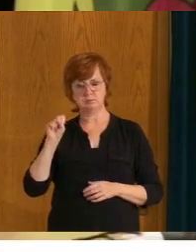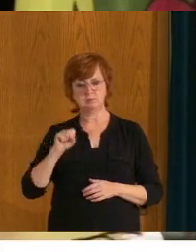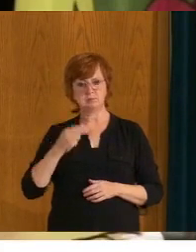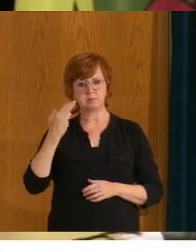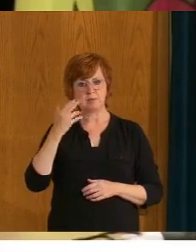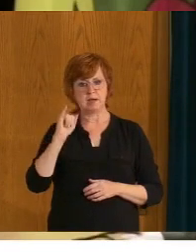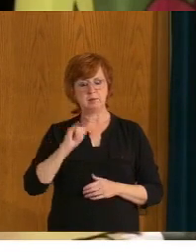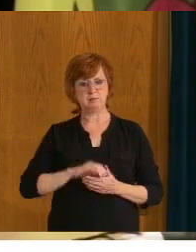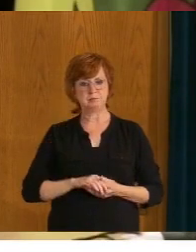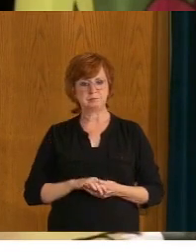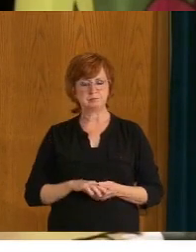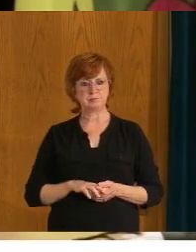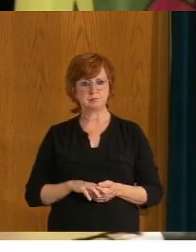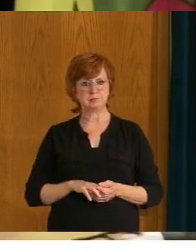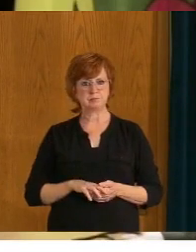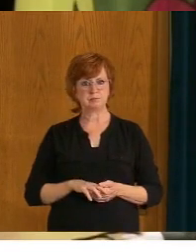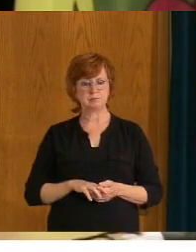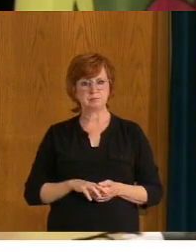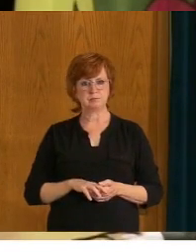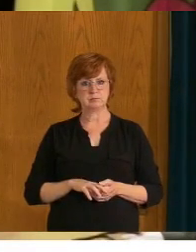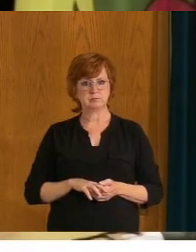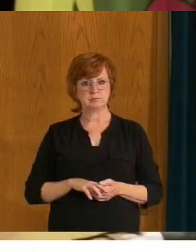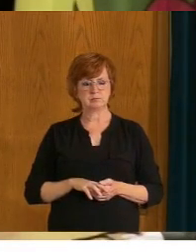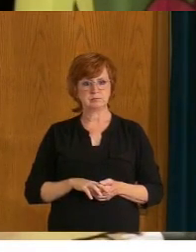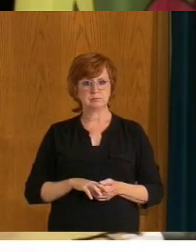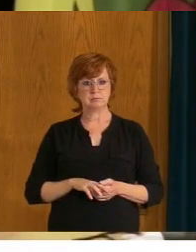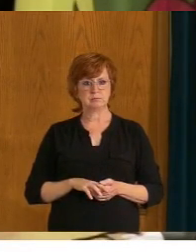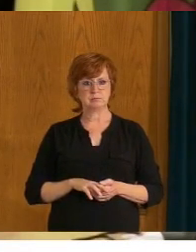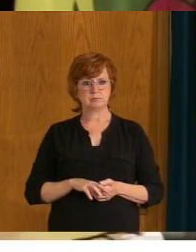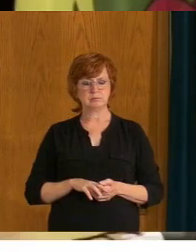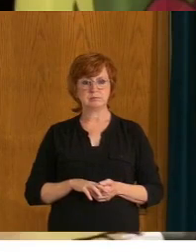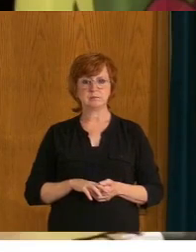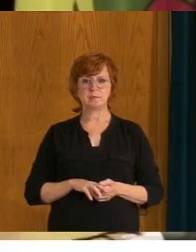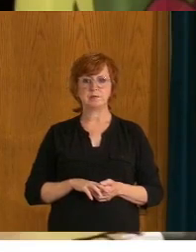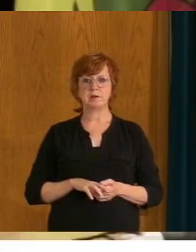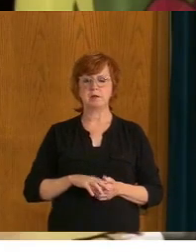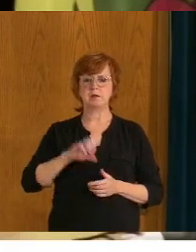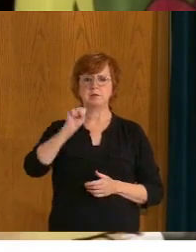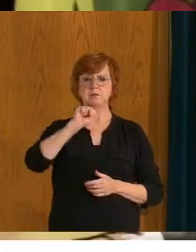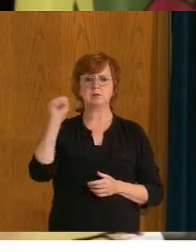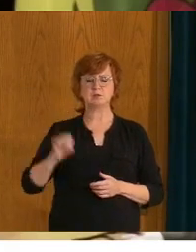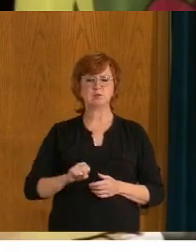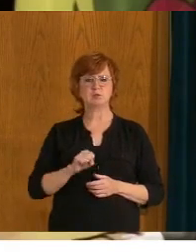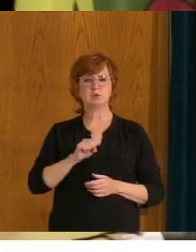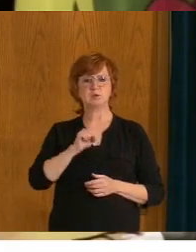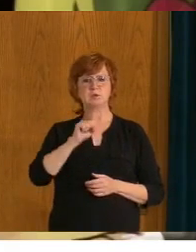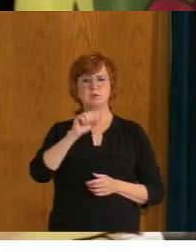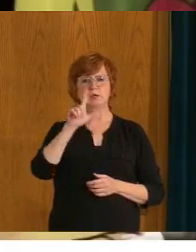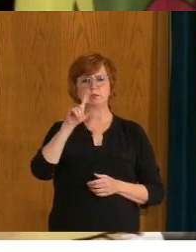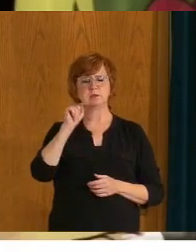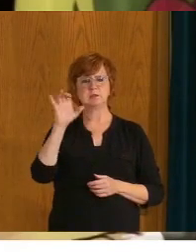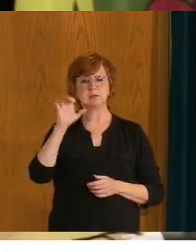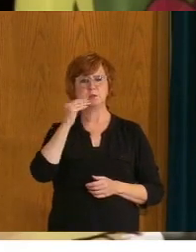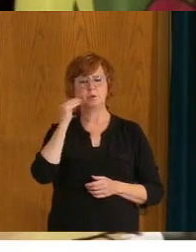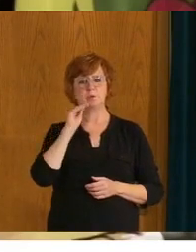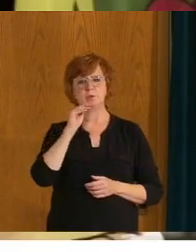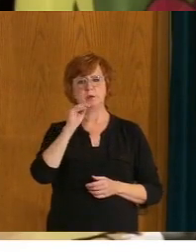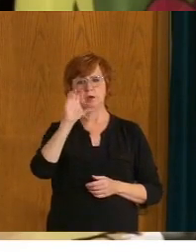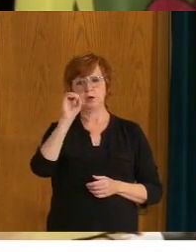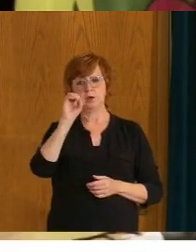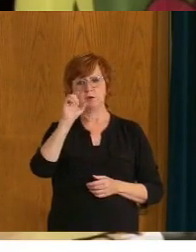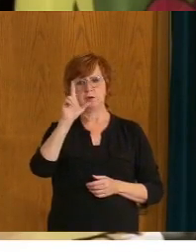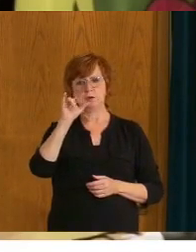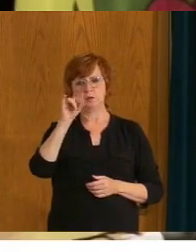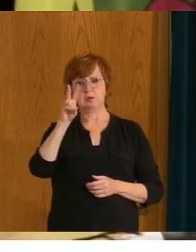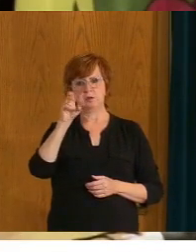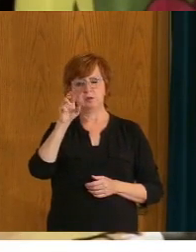Hi, uh, first part of my question, um, just in light of the current outbreak at Oliver Lodge care home in Saskatoon, just wondering if, um, the